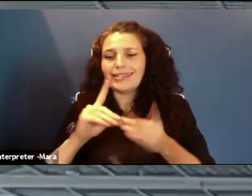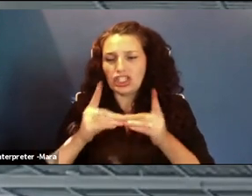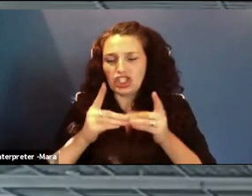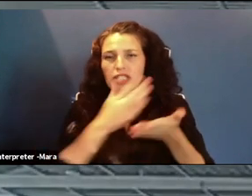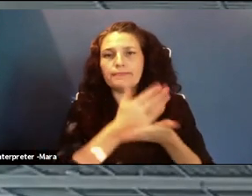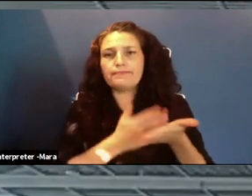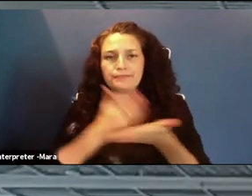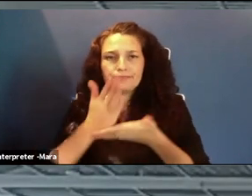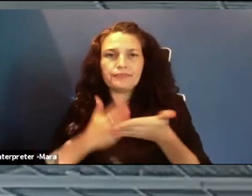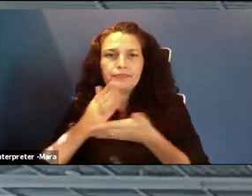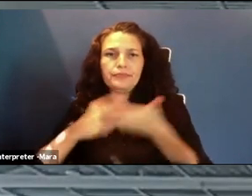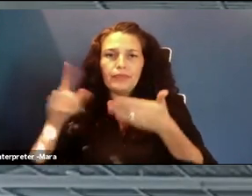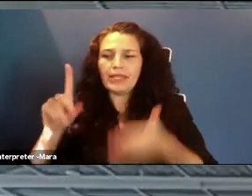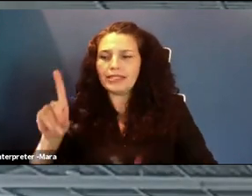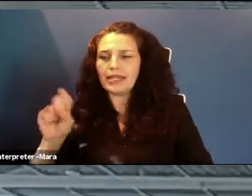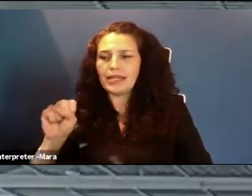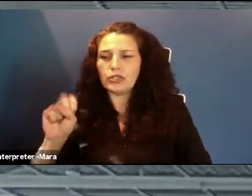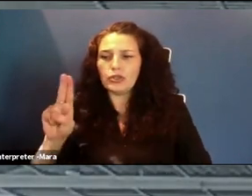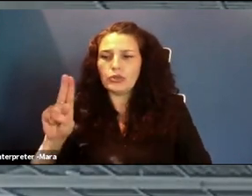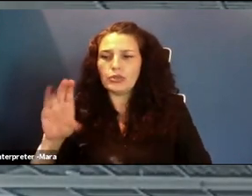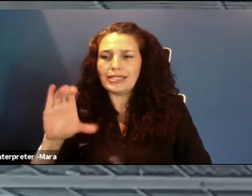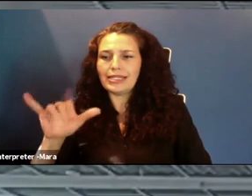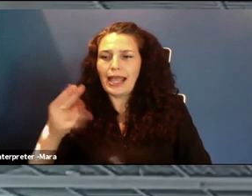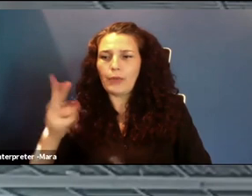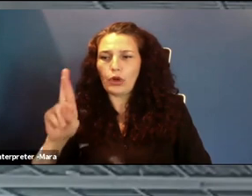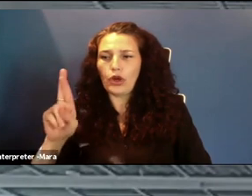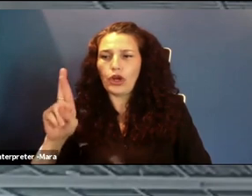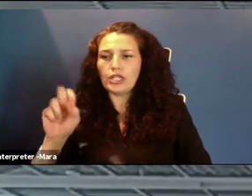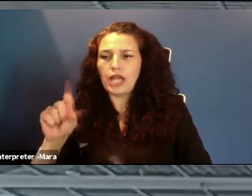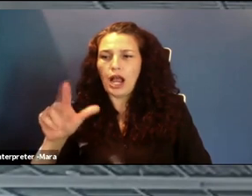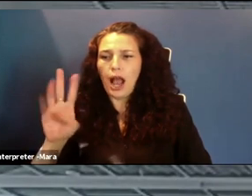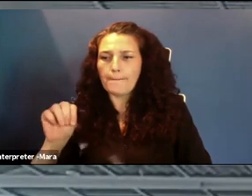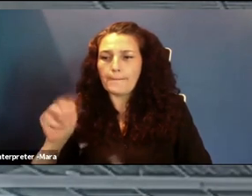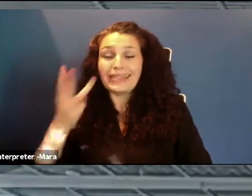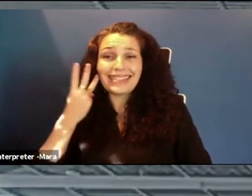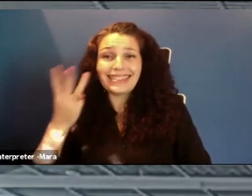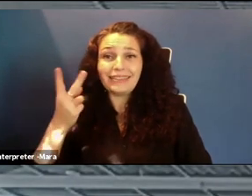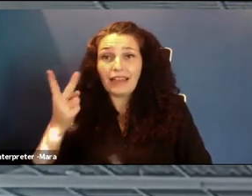Check out dsucyber.com and see what we're doing and how we can help you advance your career.